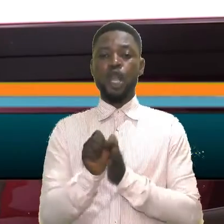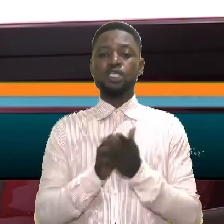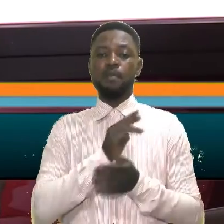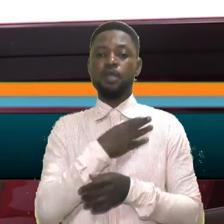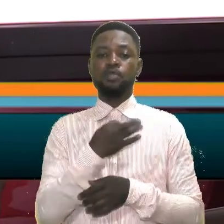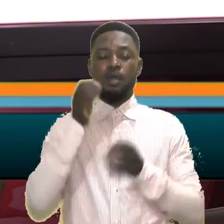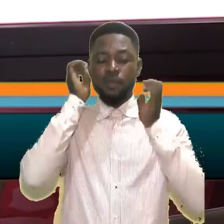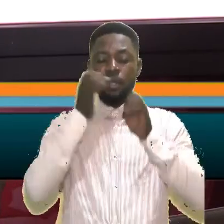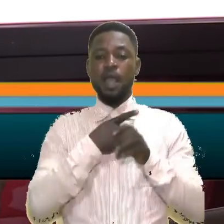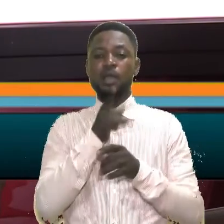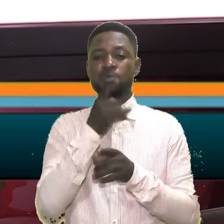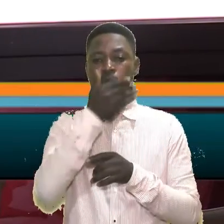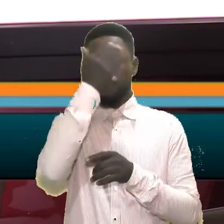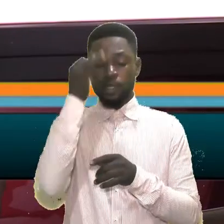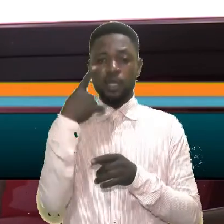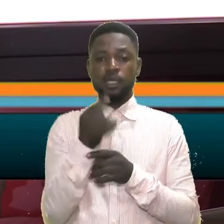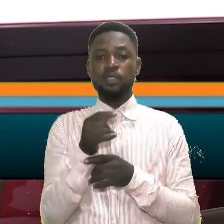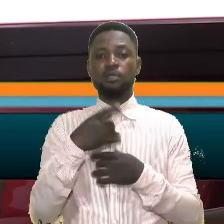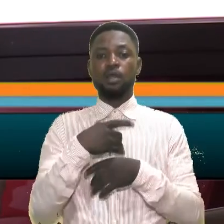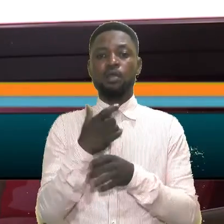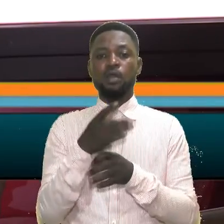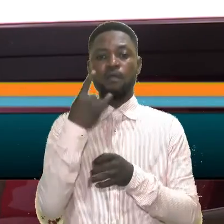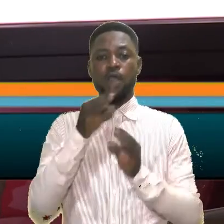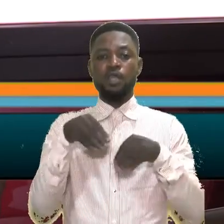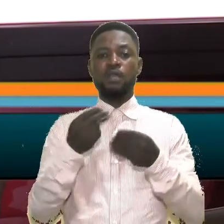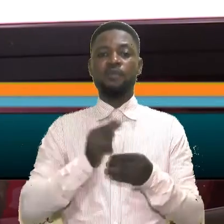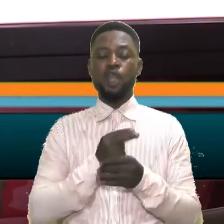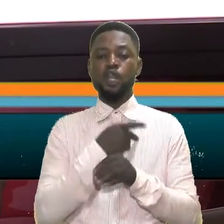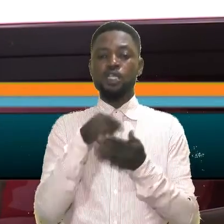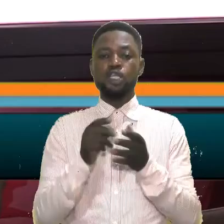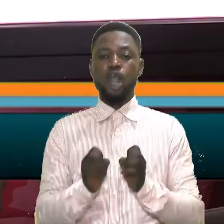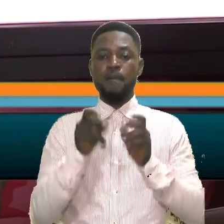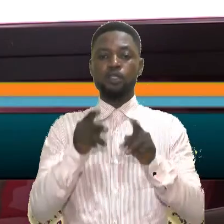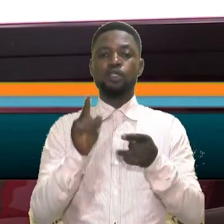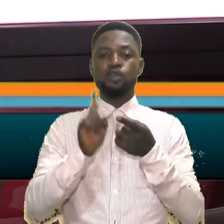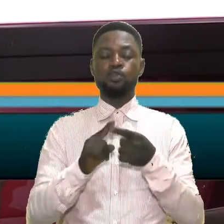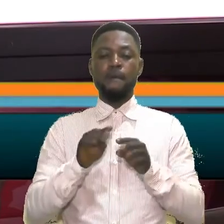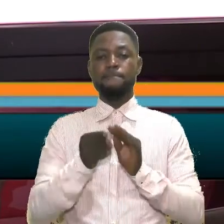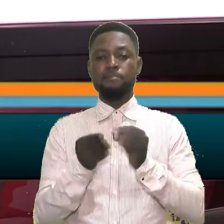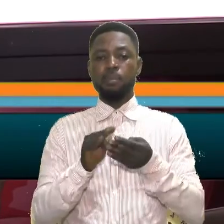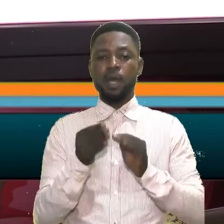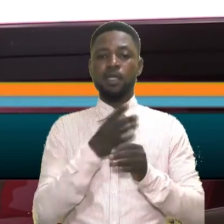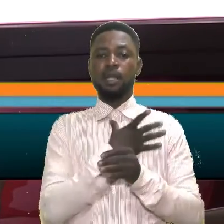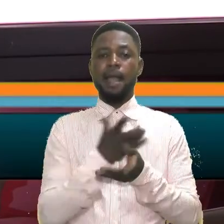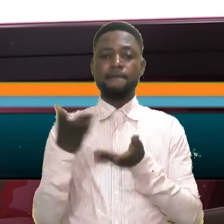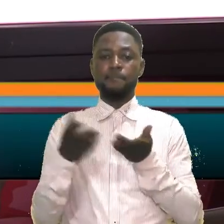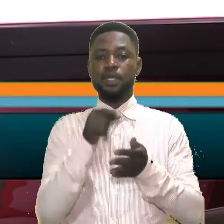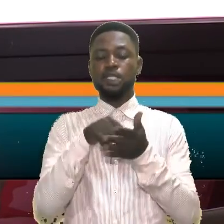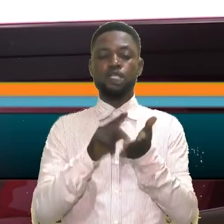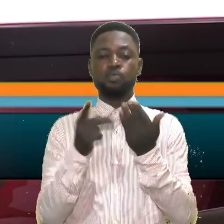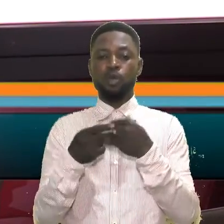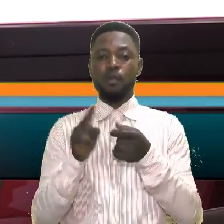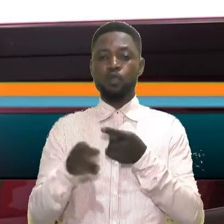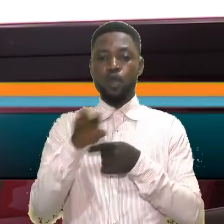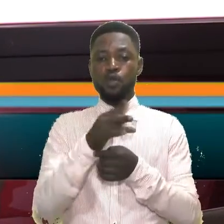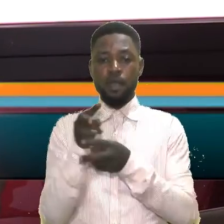State Ministry of Education. Also, not forgetting the co-creation hub for giving us the opportunity to package and bring